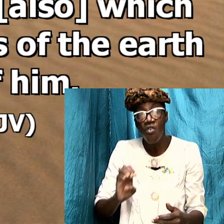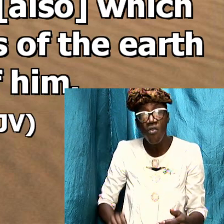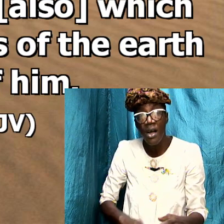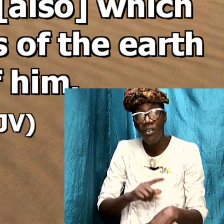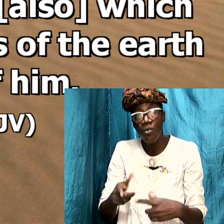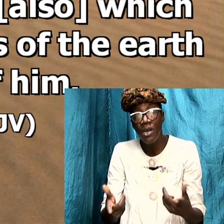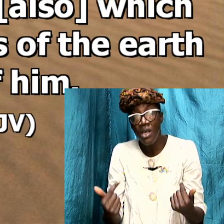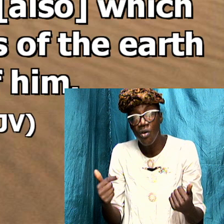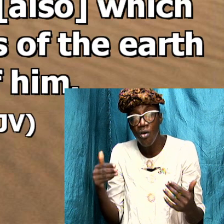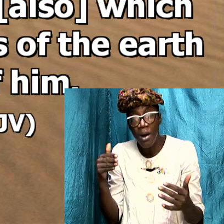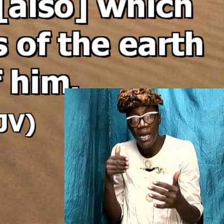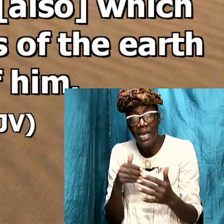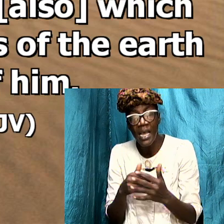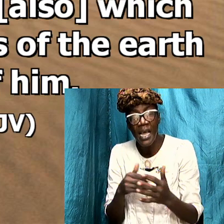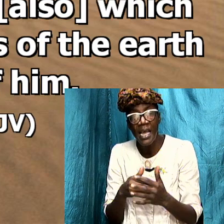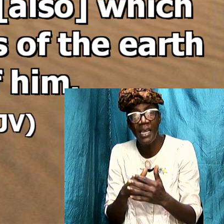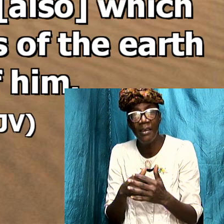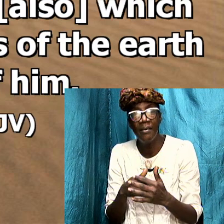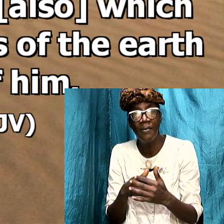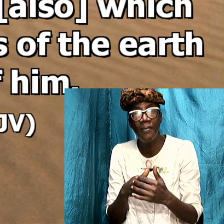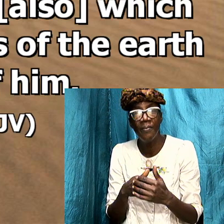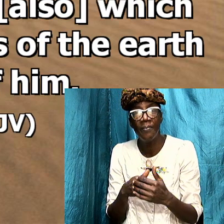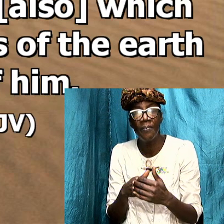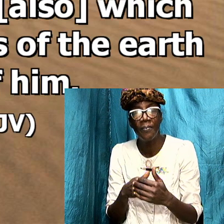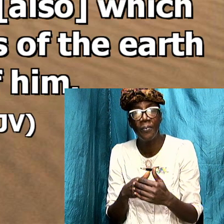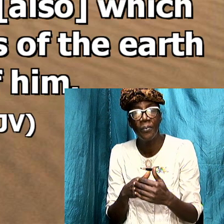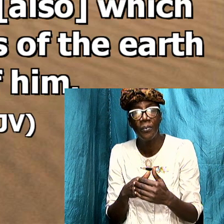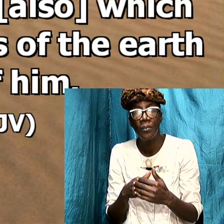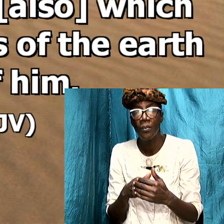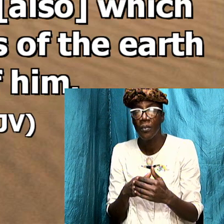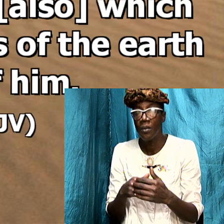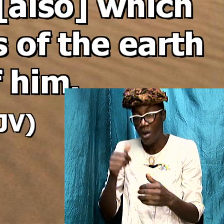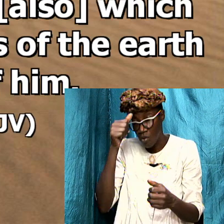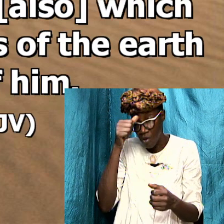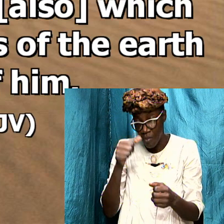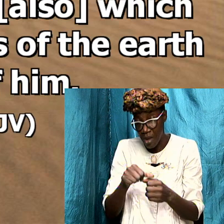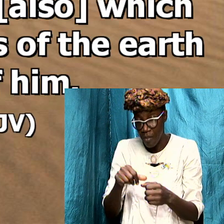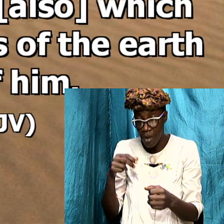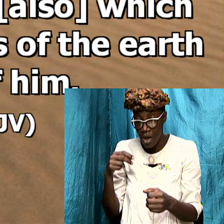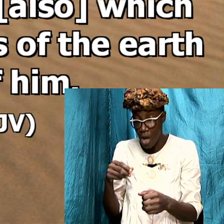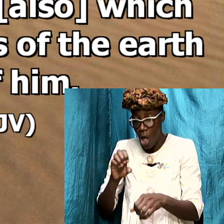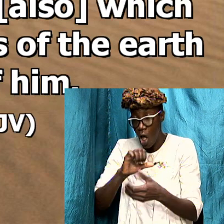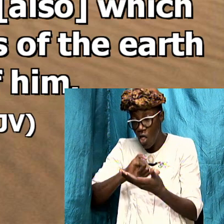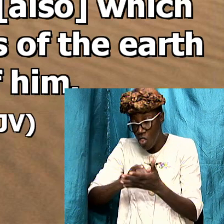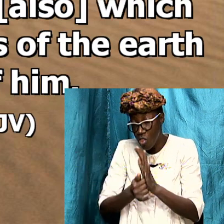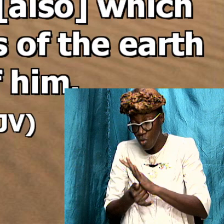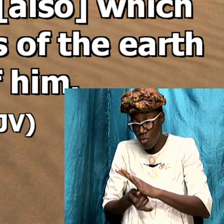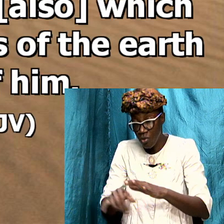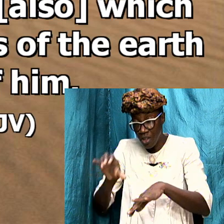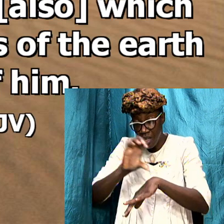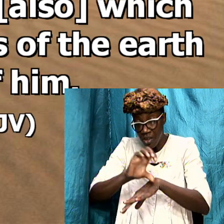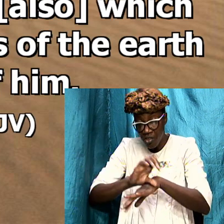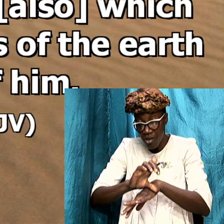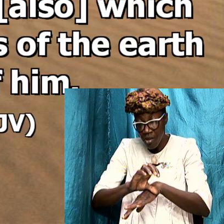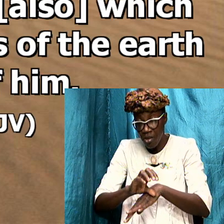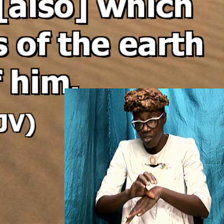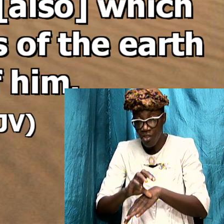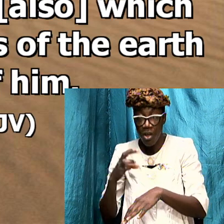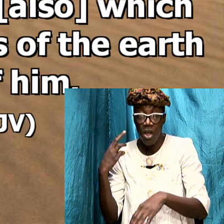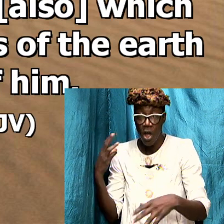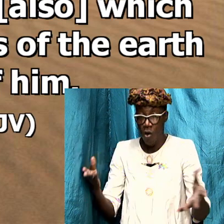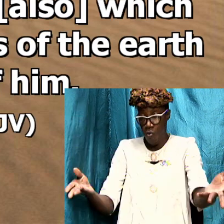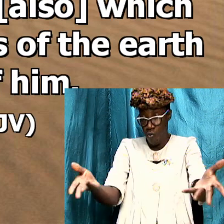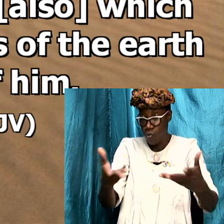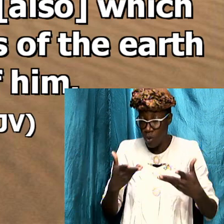back again remember now we are going to those that are in the church we are going to behold him